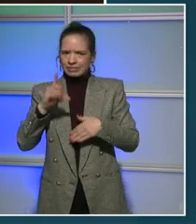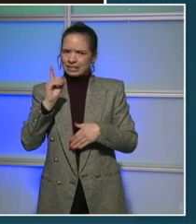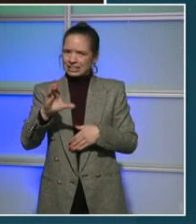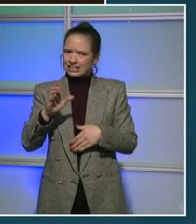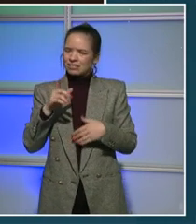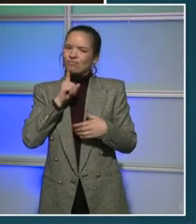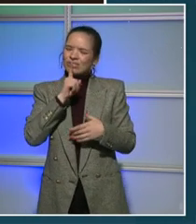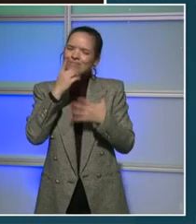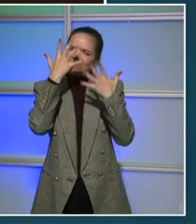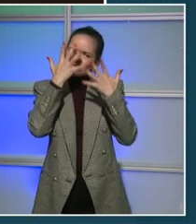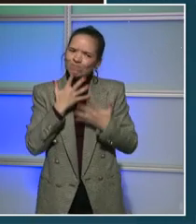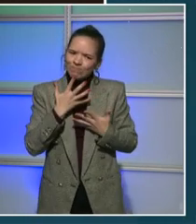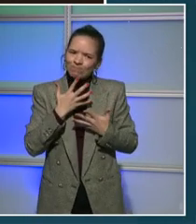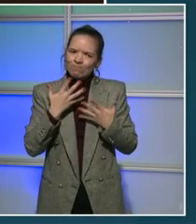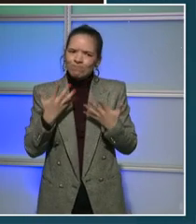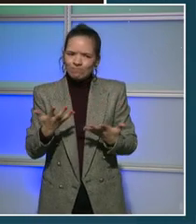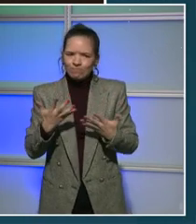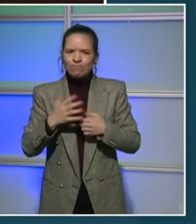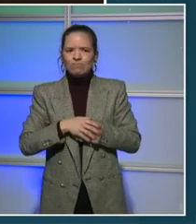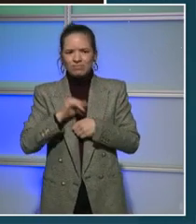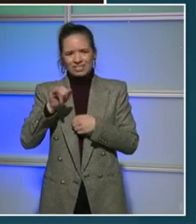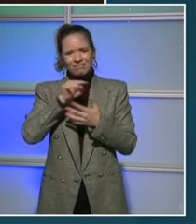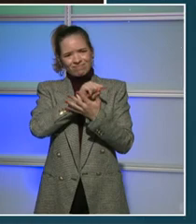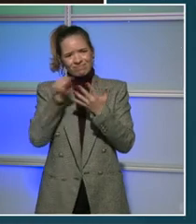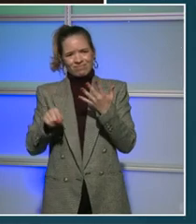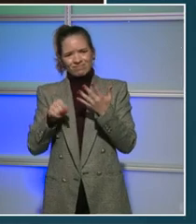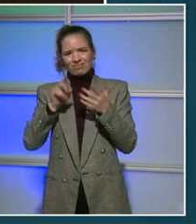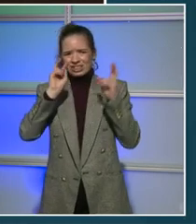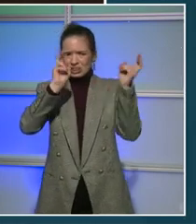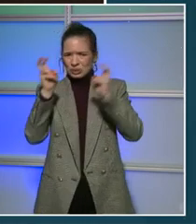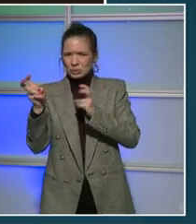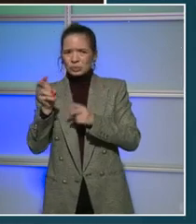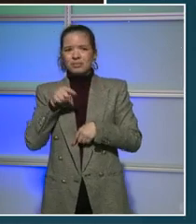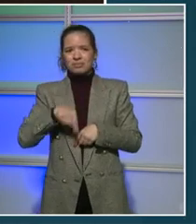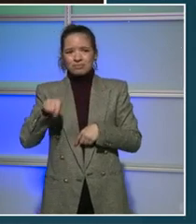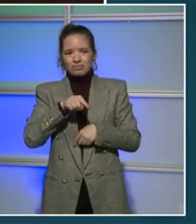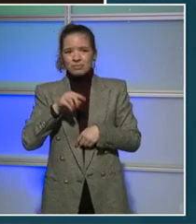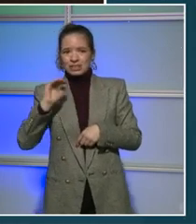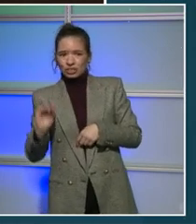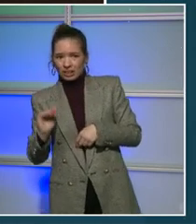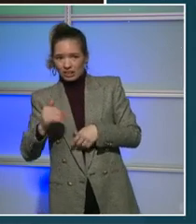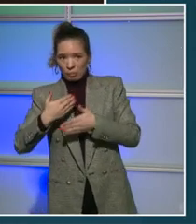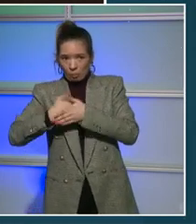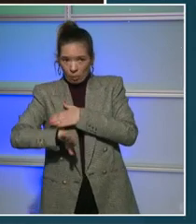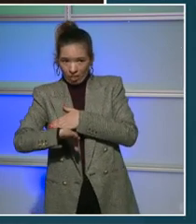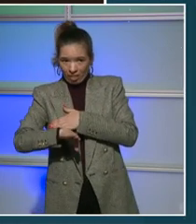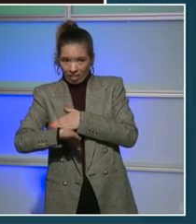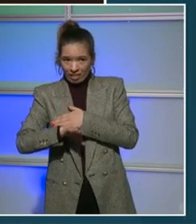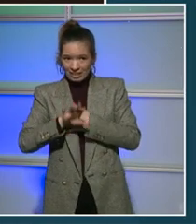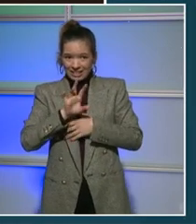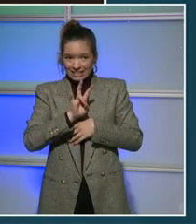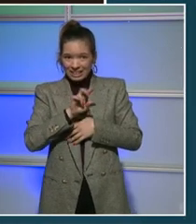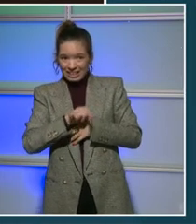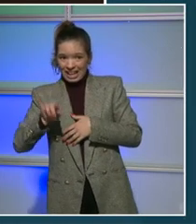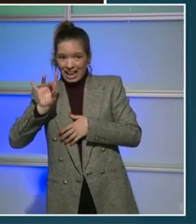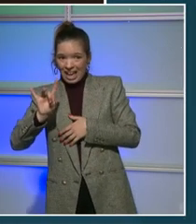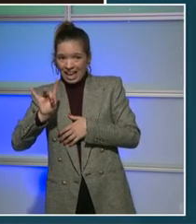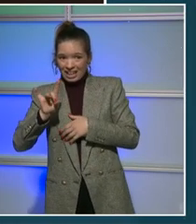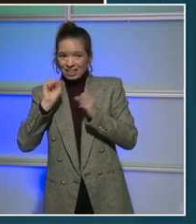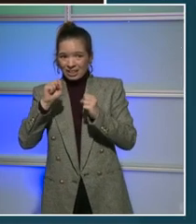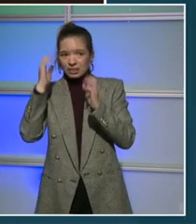as a result of these issues, a child born in wards 7 and 8 today can expect to live, on average,